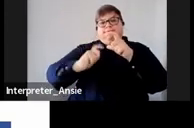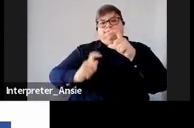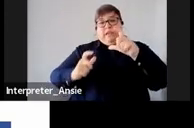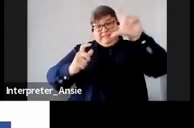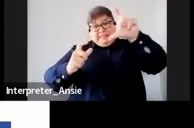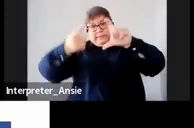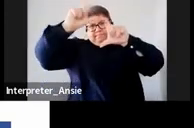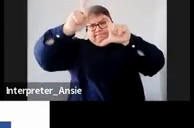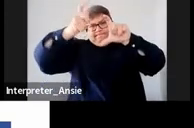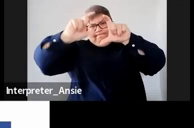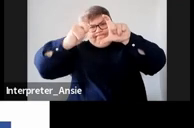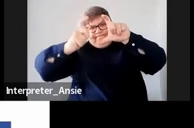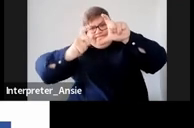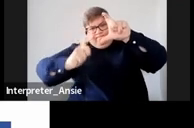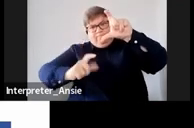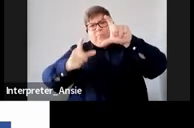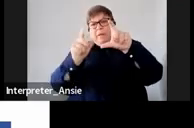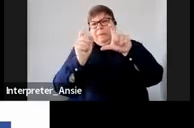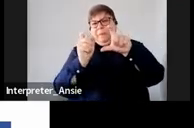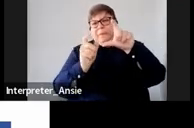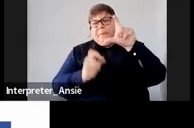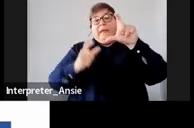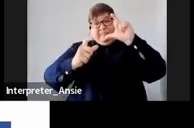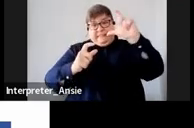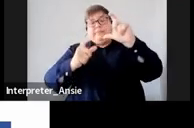still allows you to submit as many documents as you can